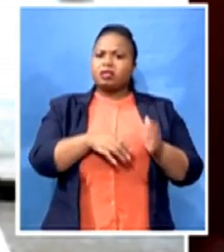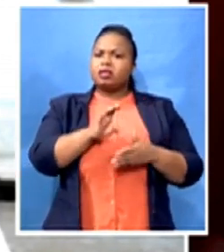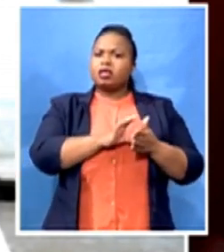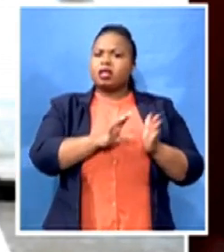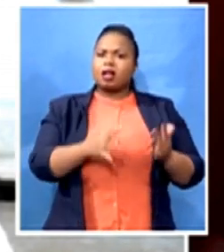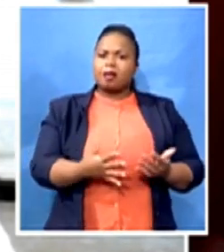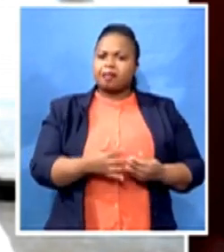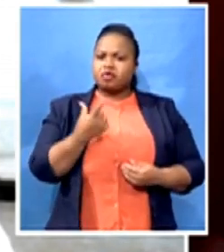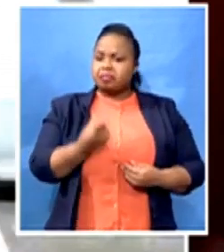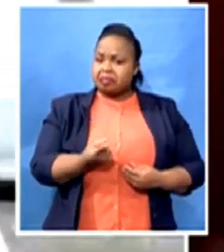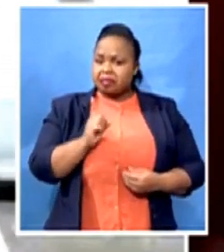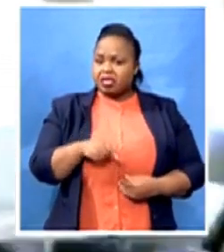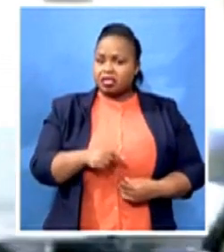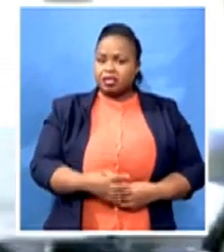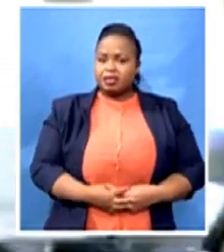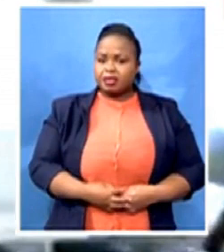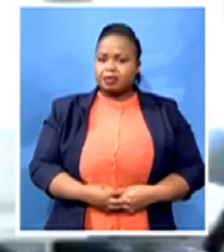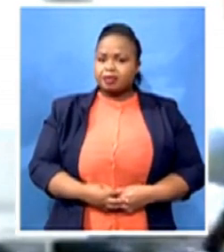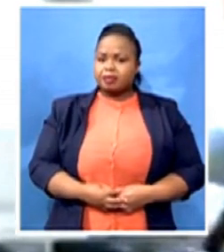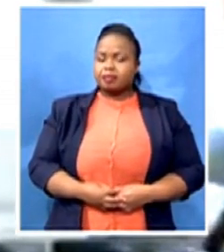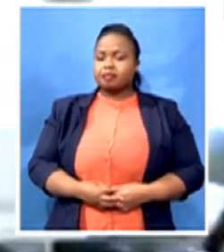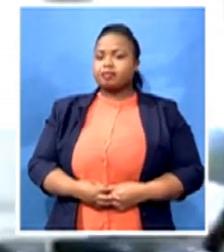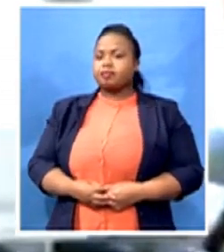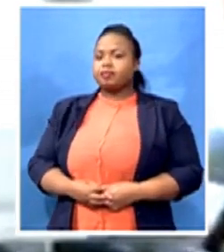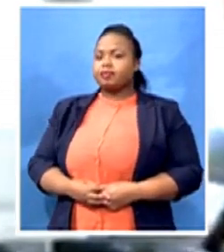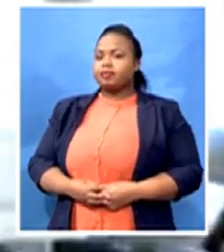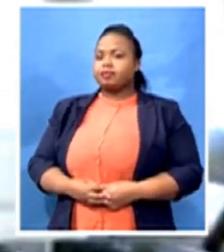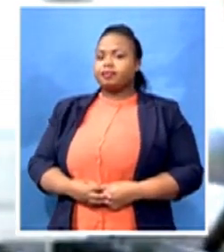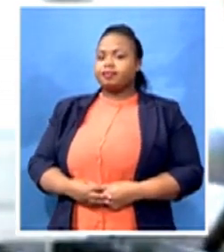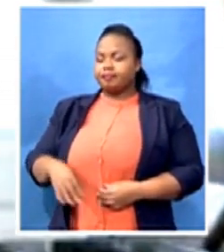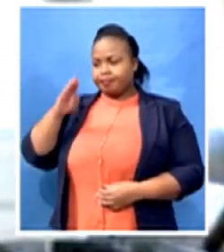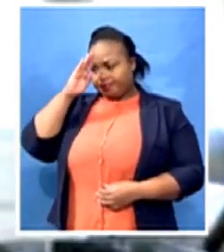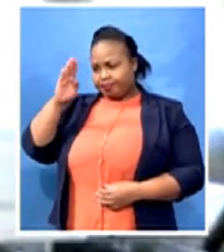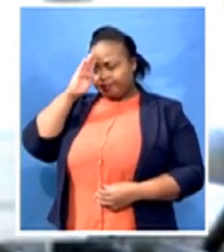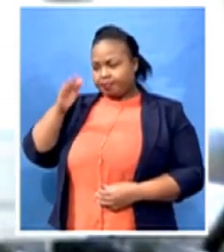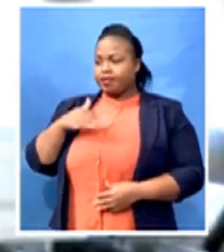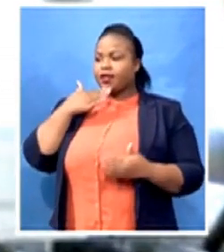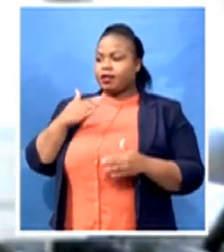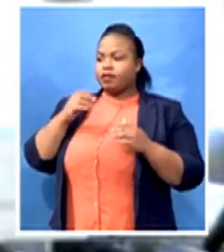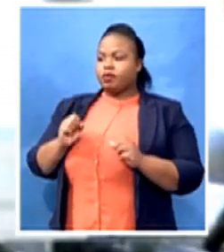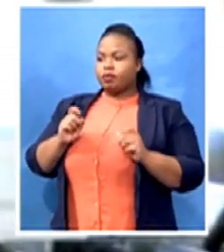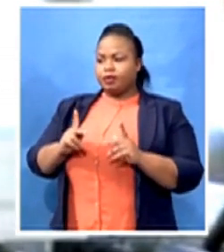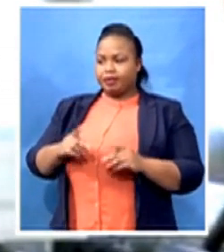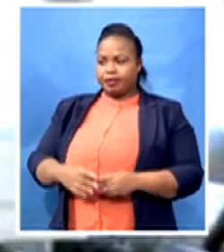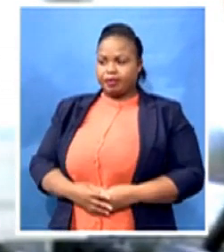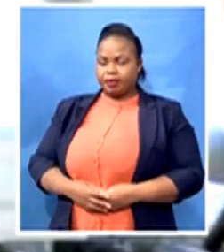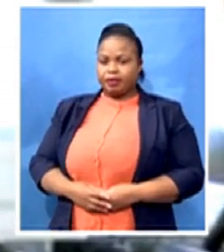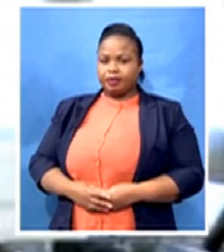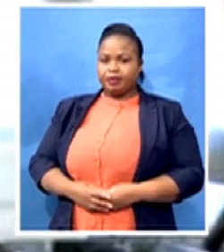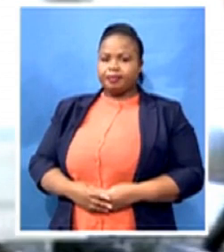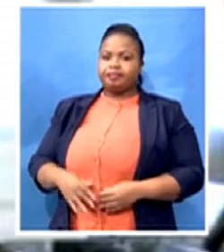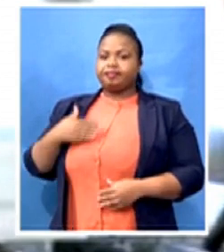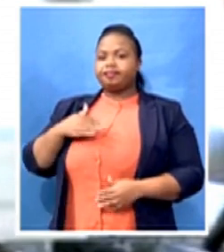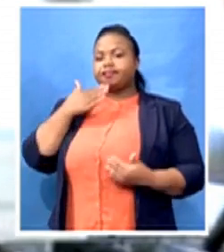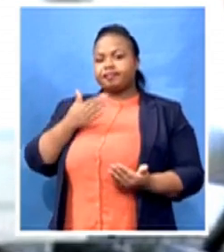Good morning. Thank you very much for this opportunity. And I think we thank you for letting us address South Africa to assist with these